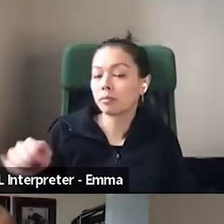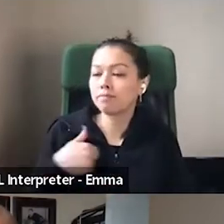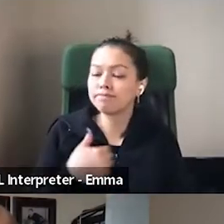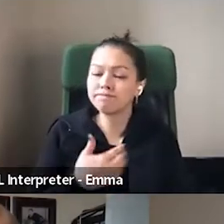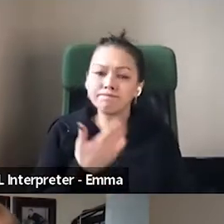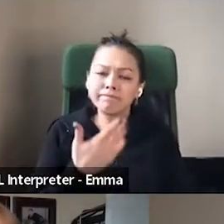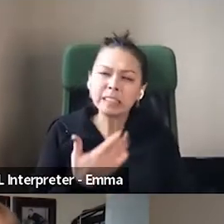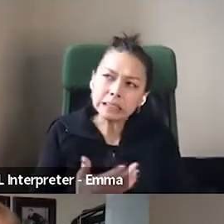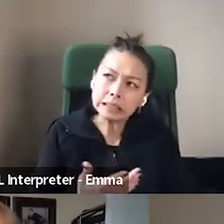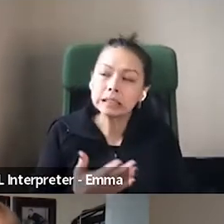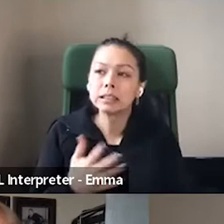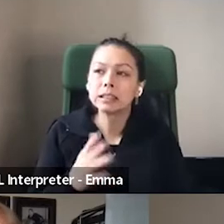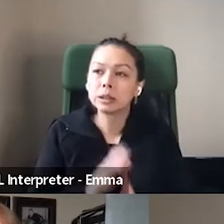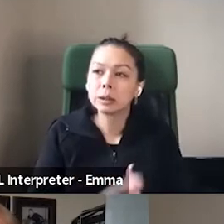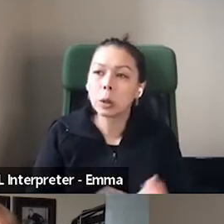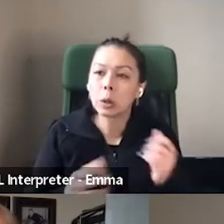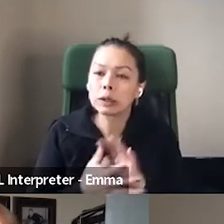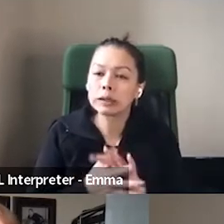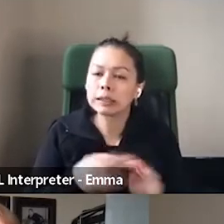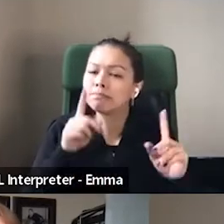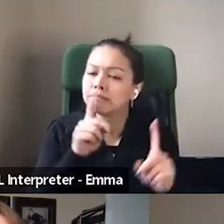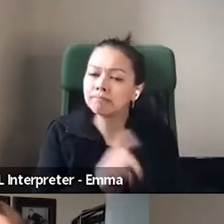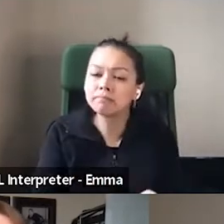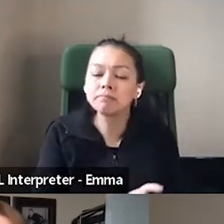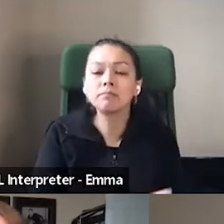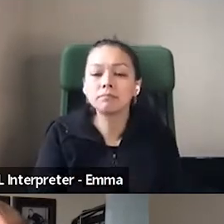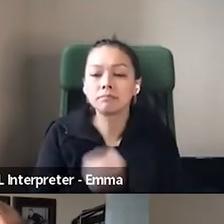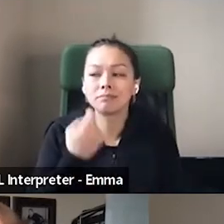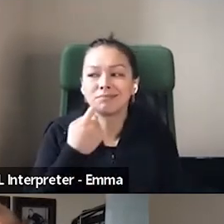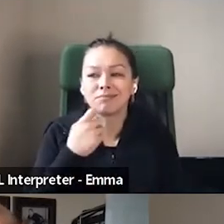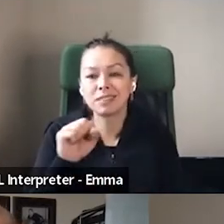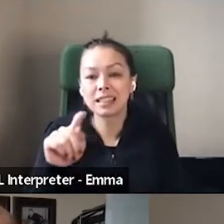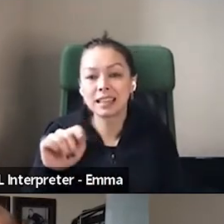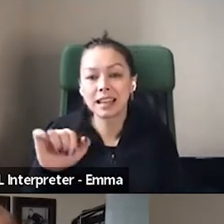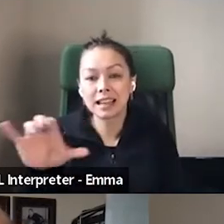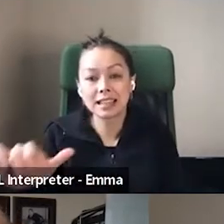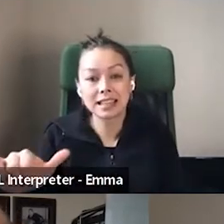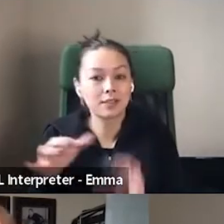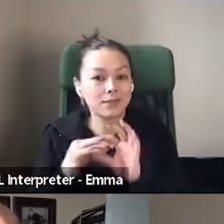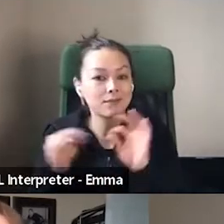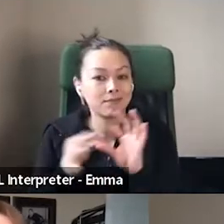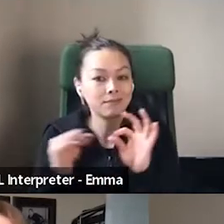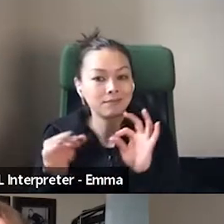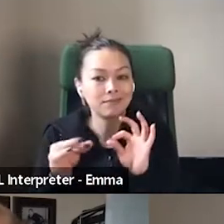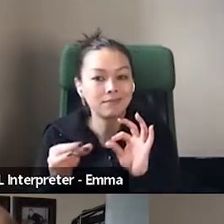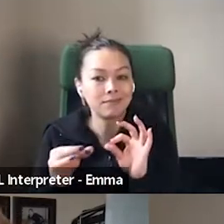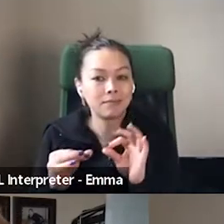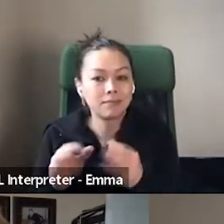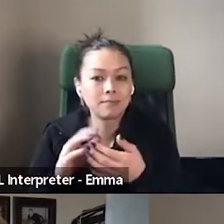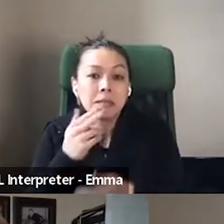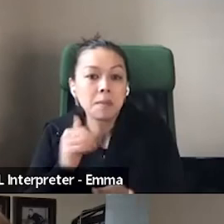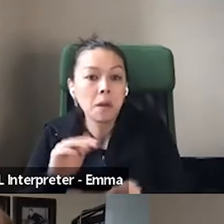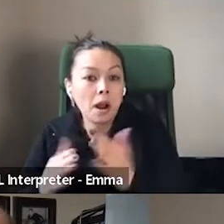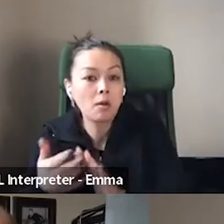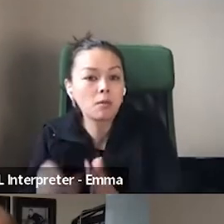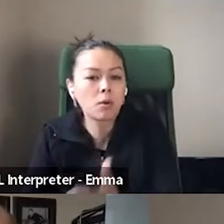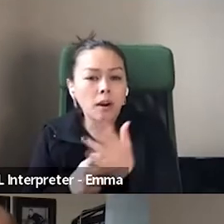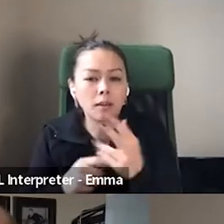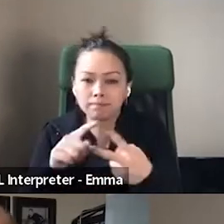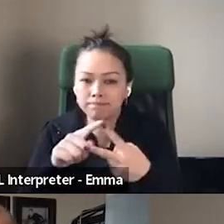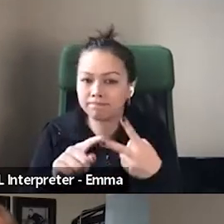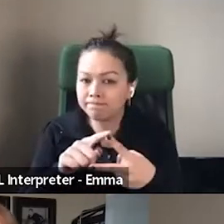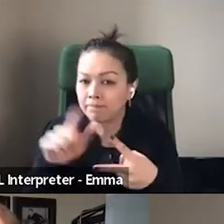always, like Stacey said, believes that every small town needs to have two things, a library and a bookstore. So